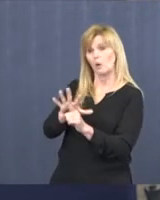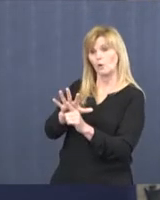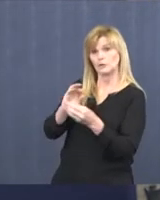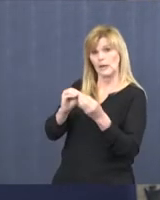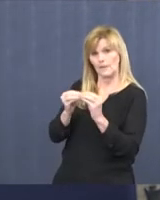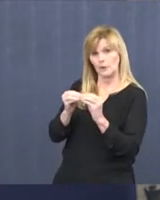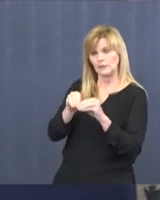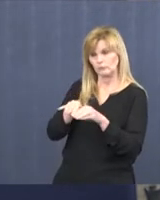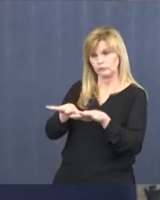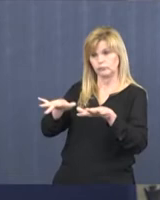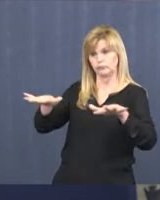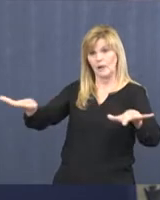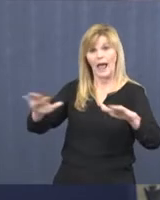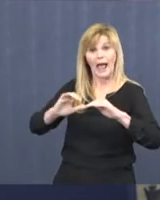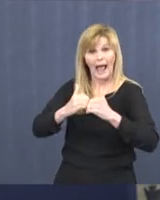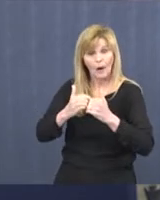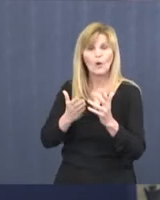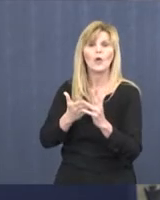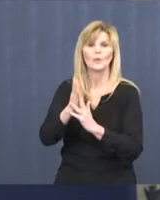community spread.